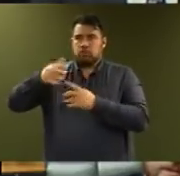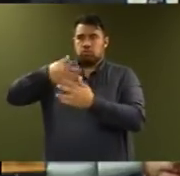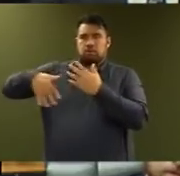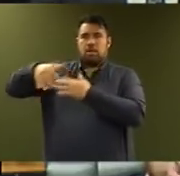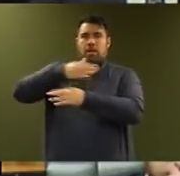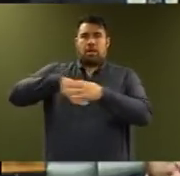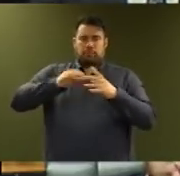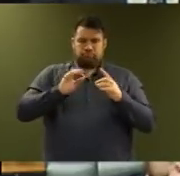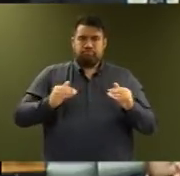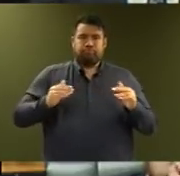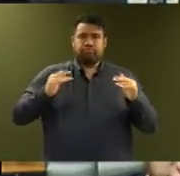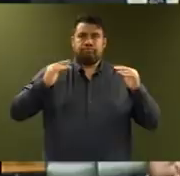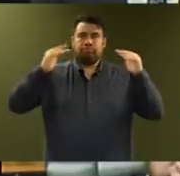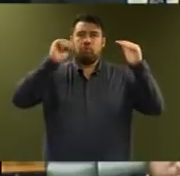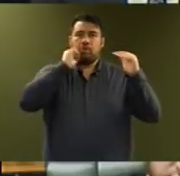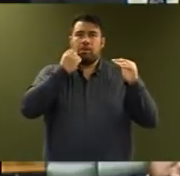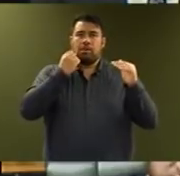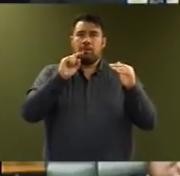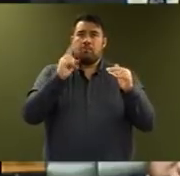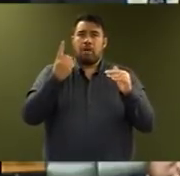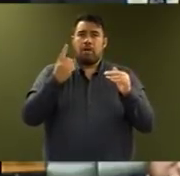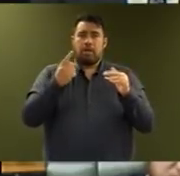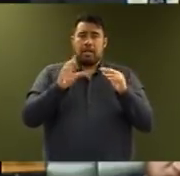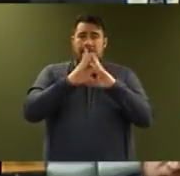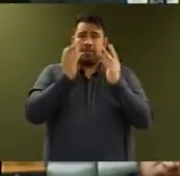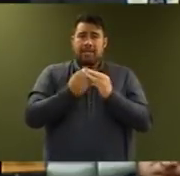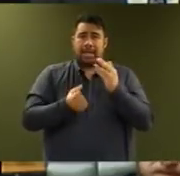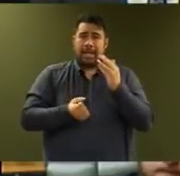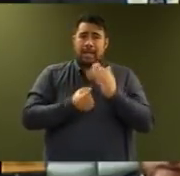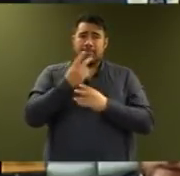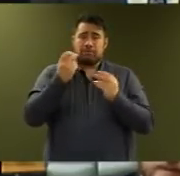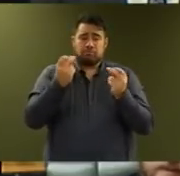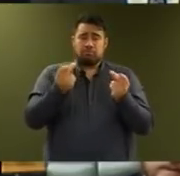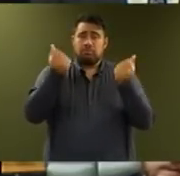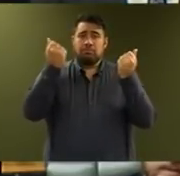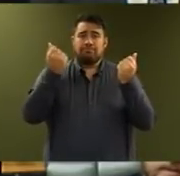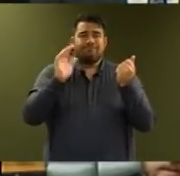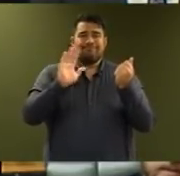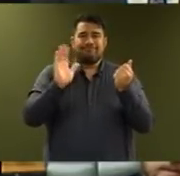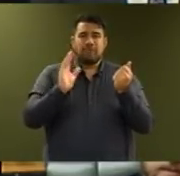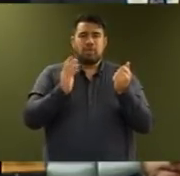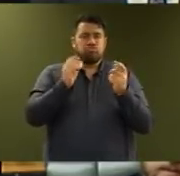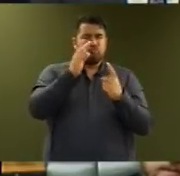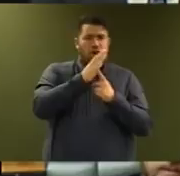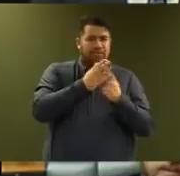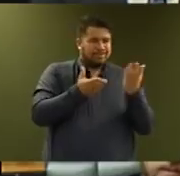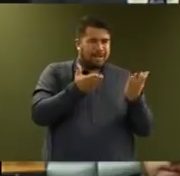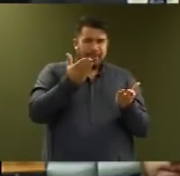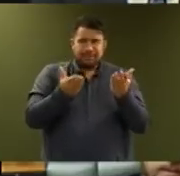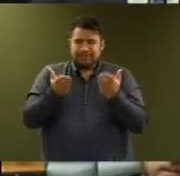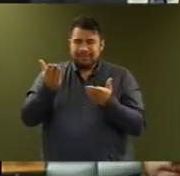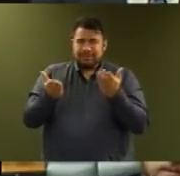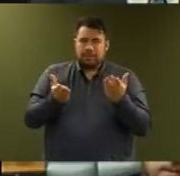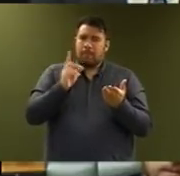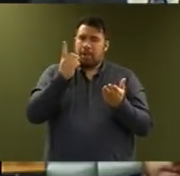We recognise that it cannot happen all at once as we balance all the different priorities. But we have a clear plan,